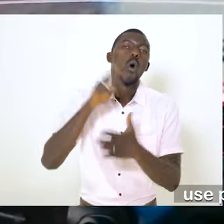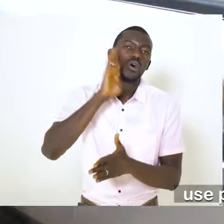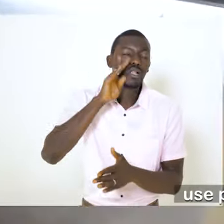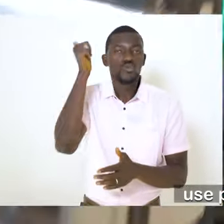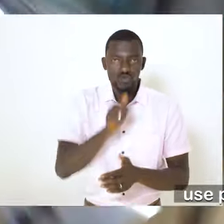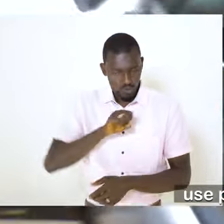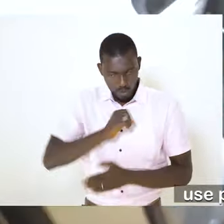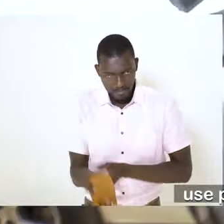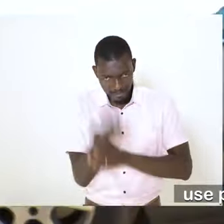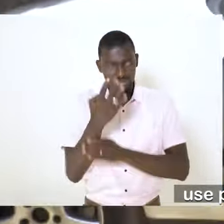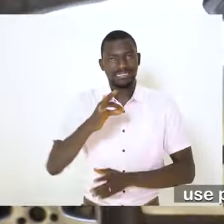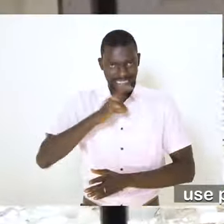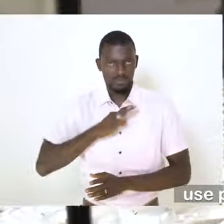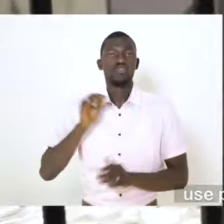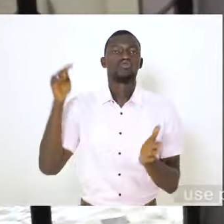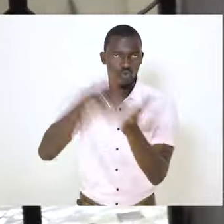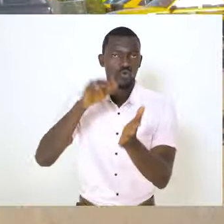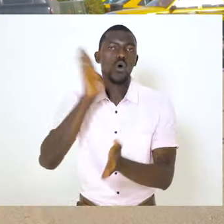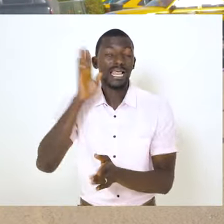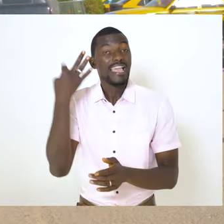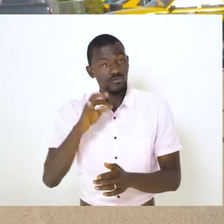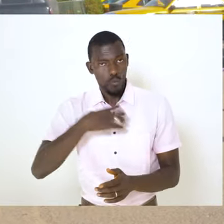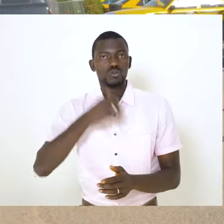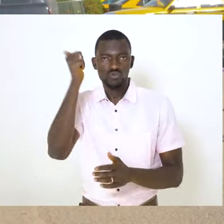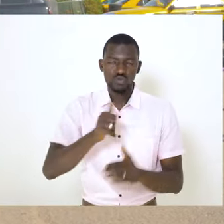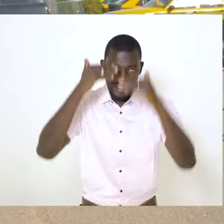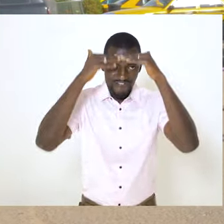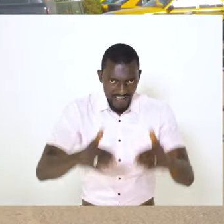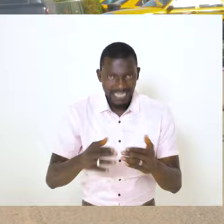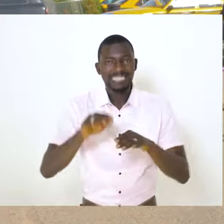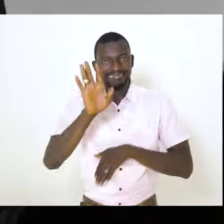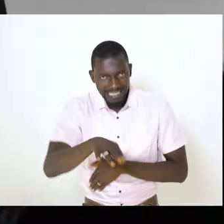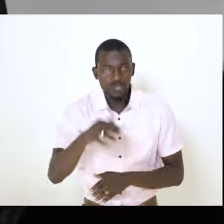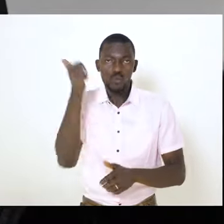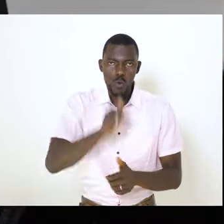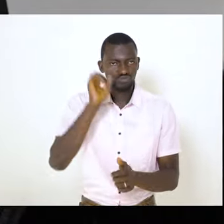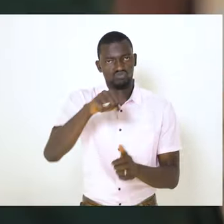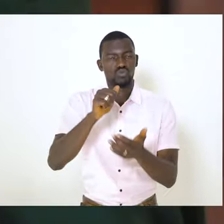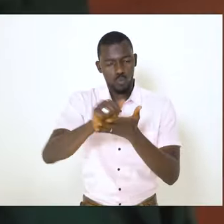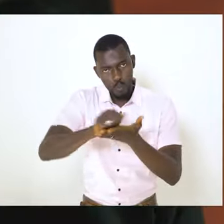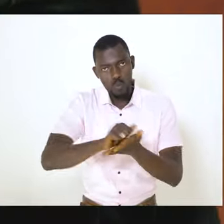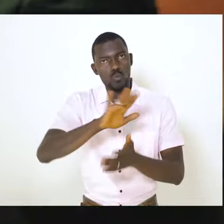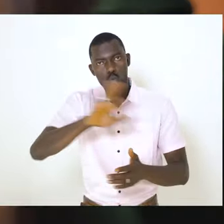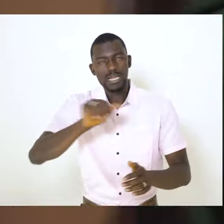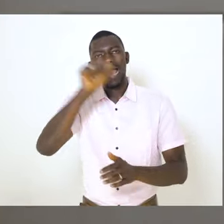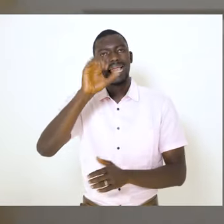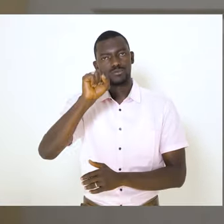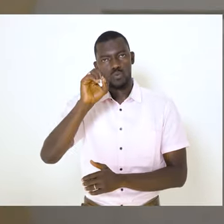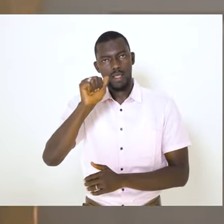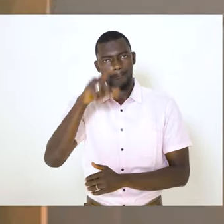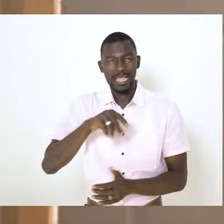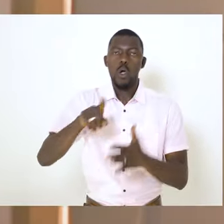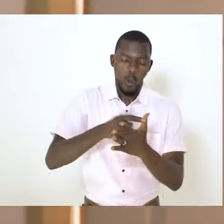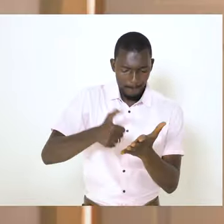use personal transport to minimize exposure to others. If you need to use public transport, wash your hands with soap and water or use an alcohol